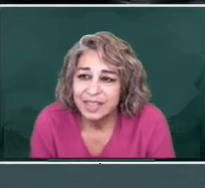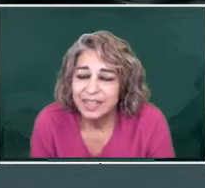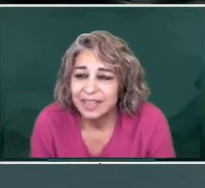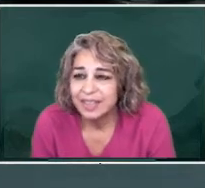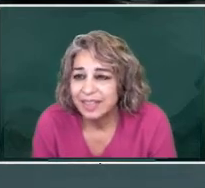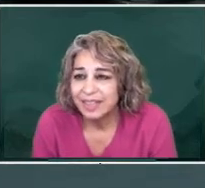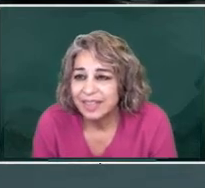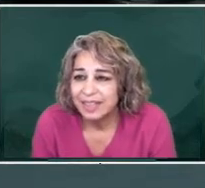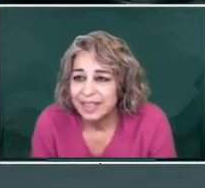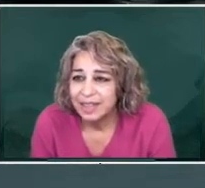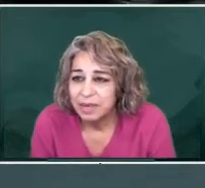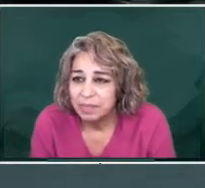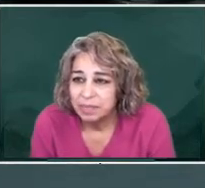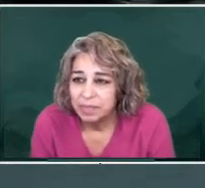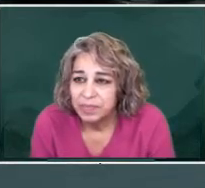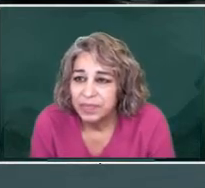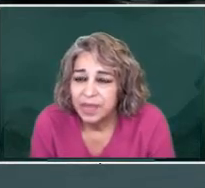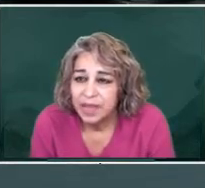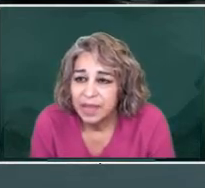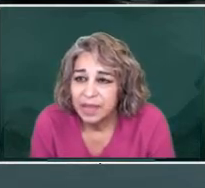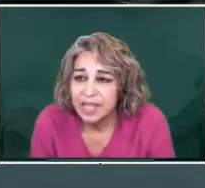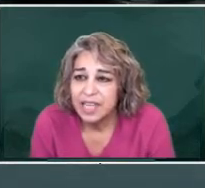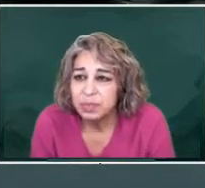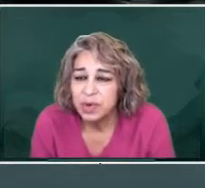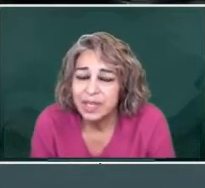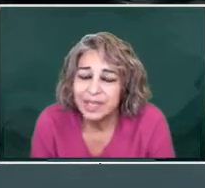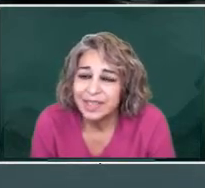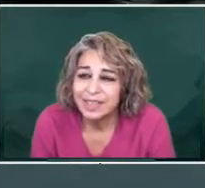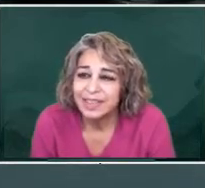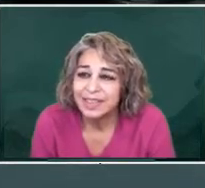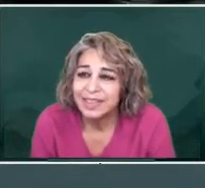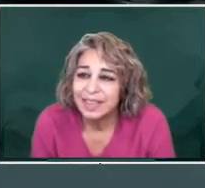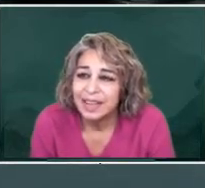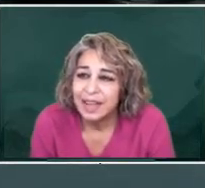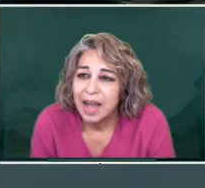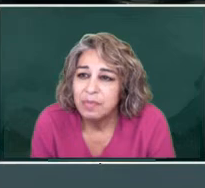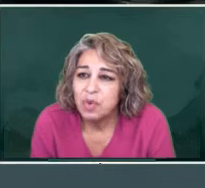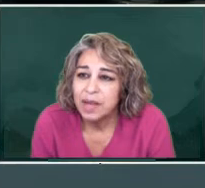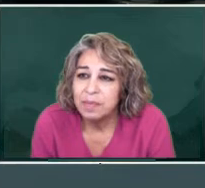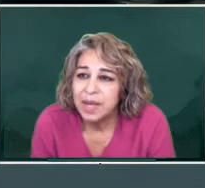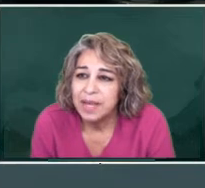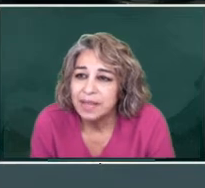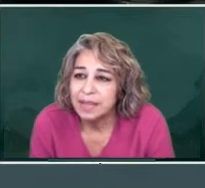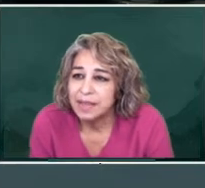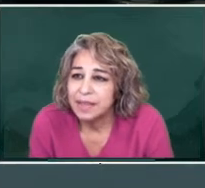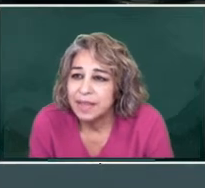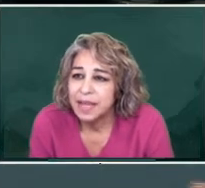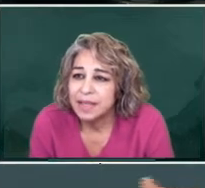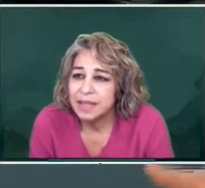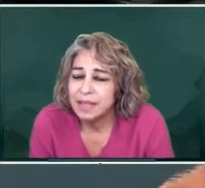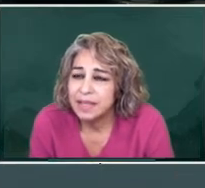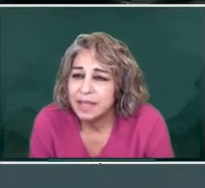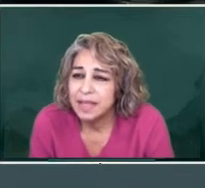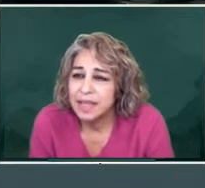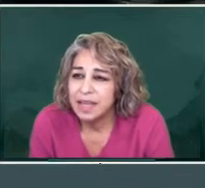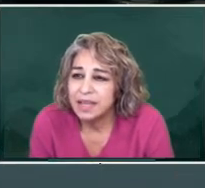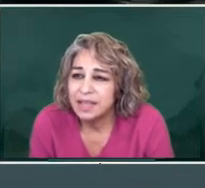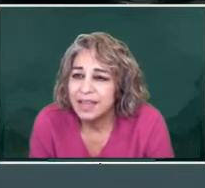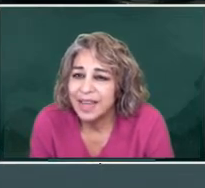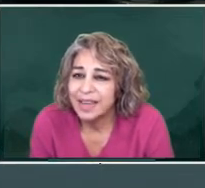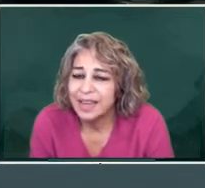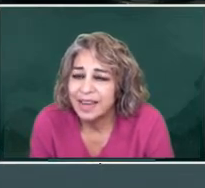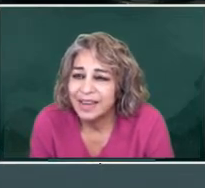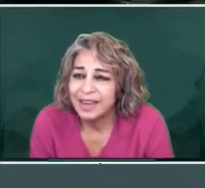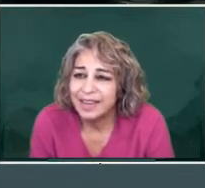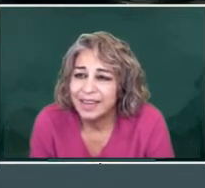and desperate. I'm recommending that they, they